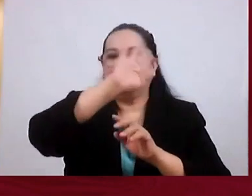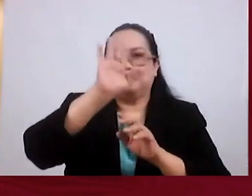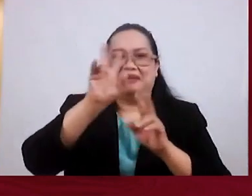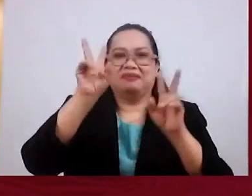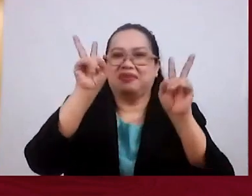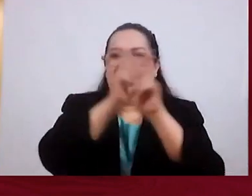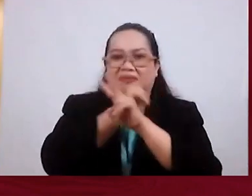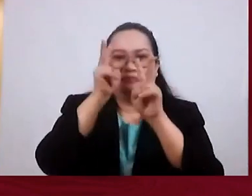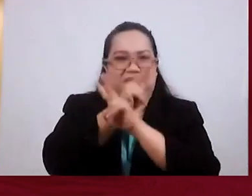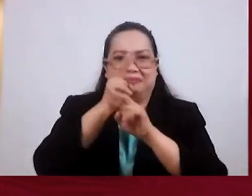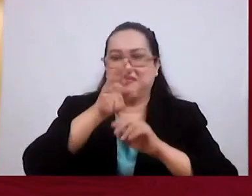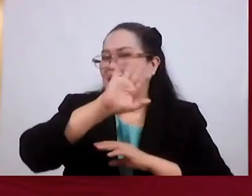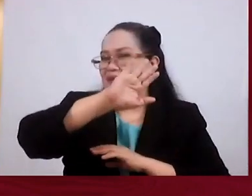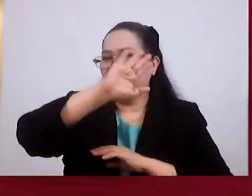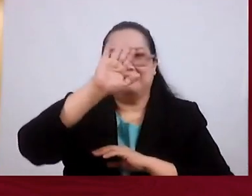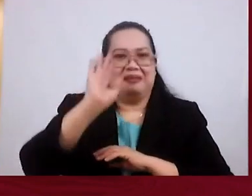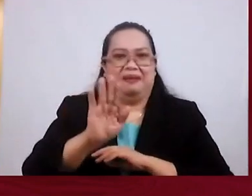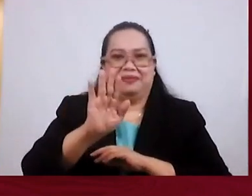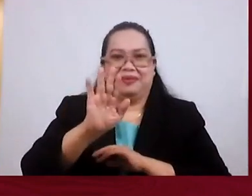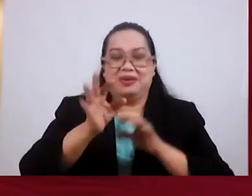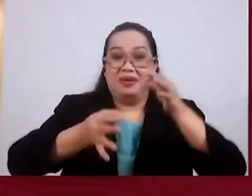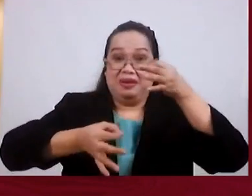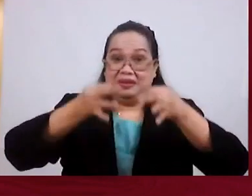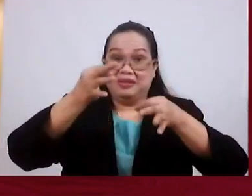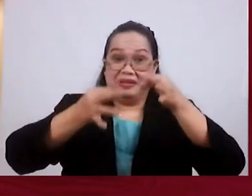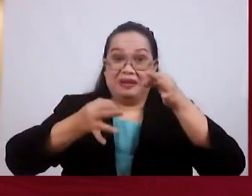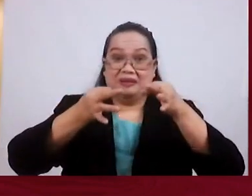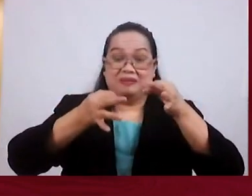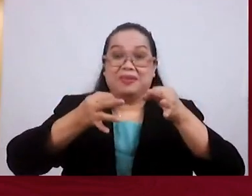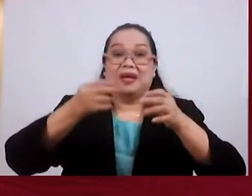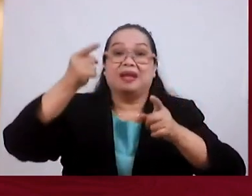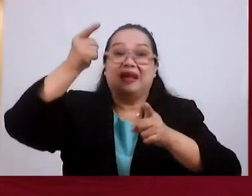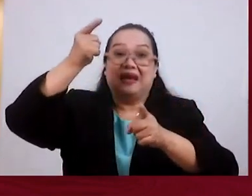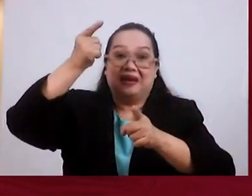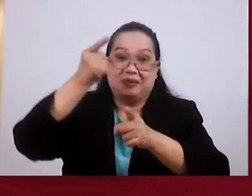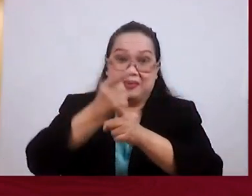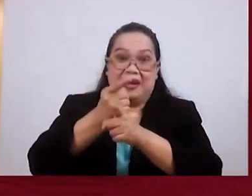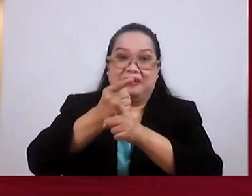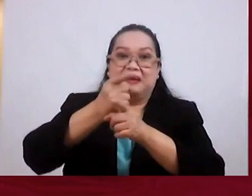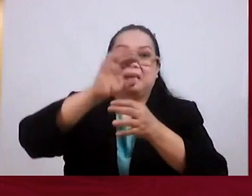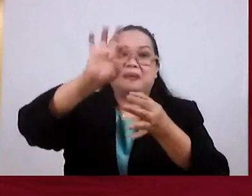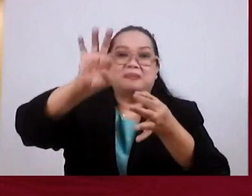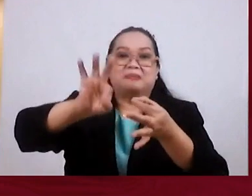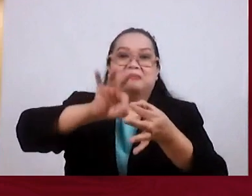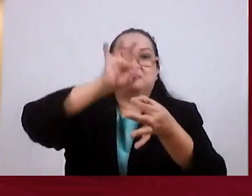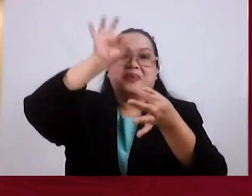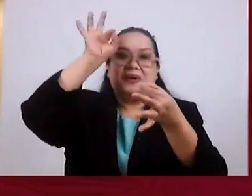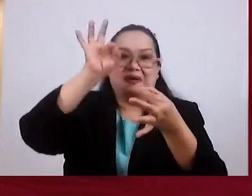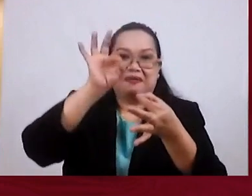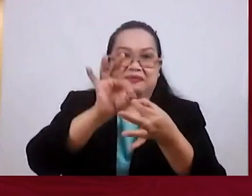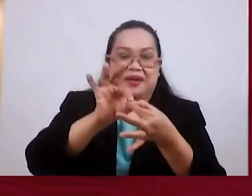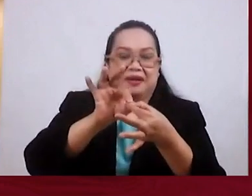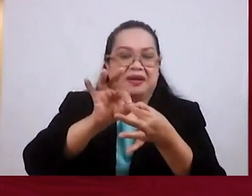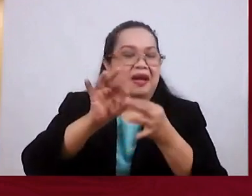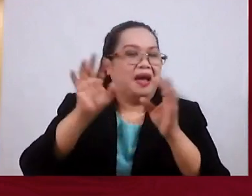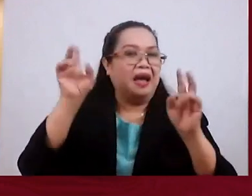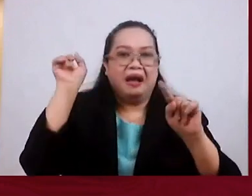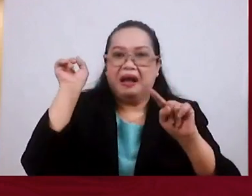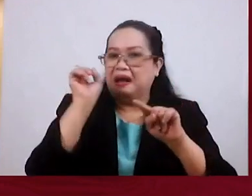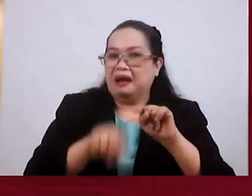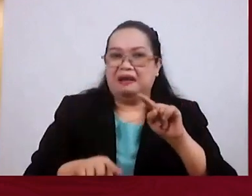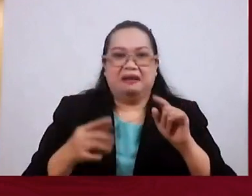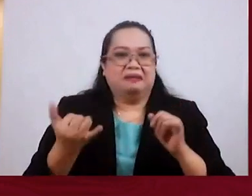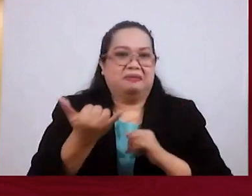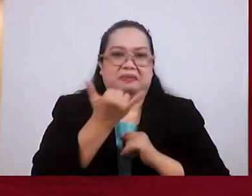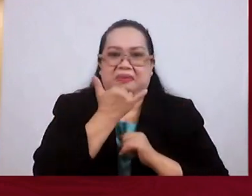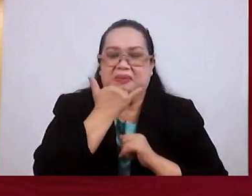Whatever his judgment is, It's perfect. It cannot be wrong. It cannot be